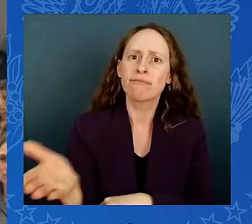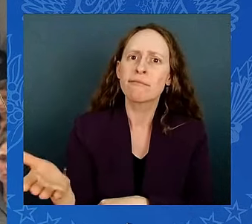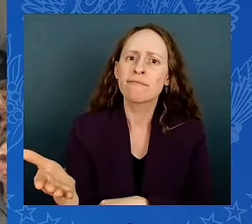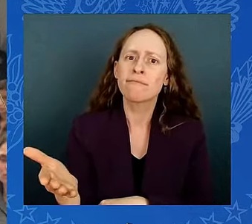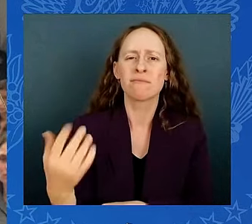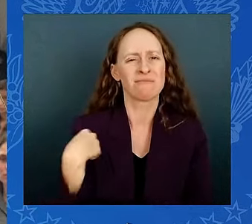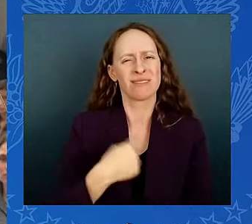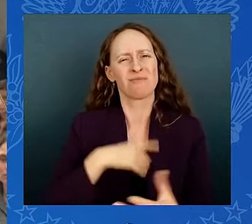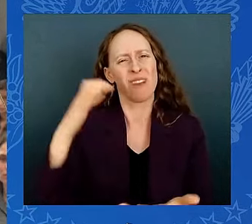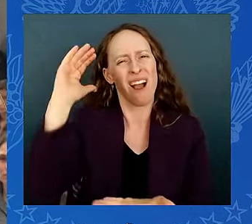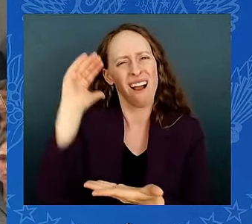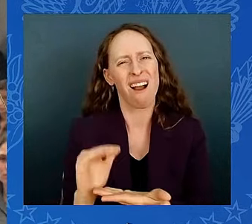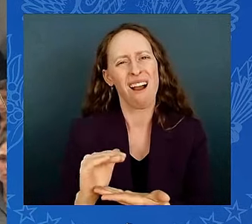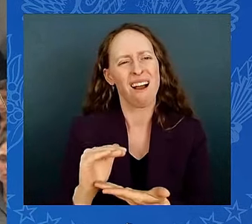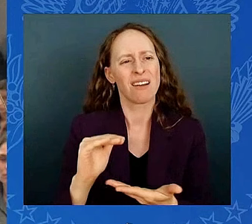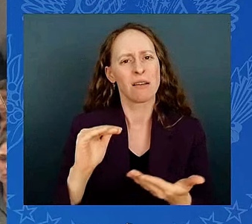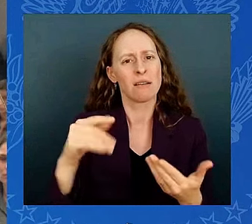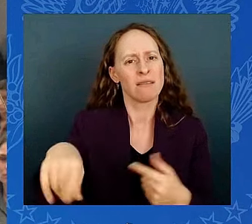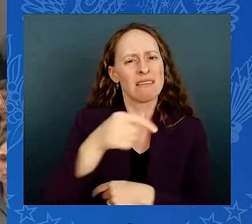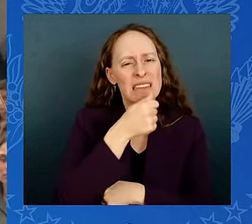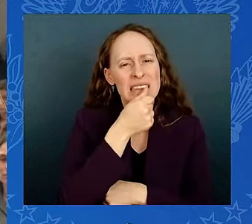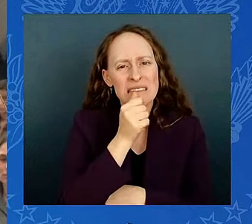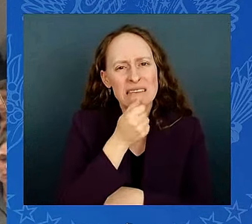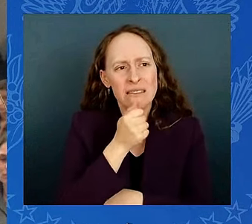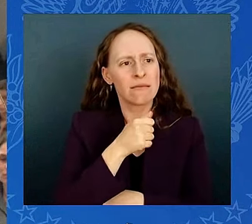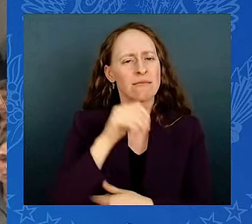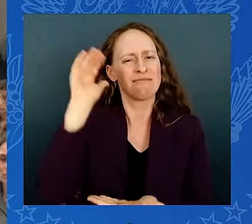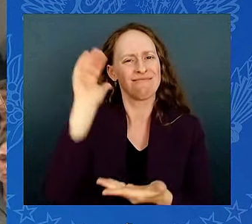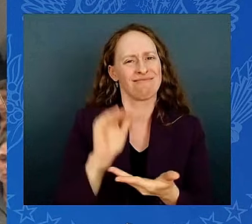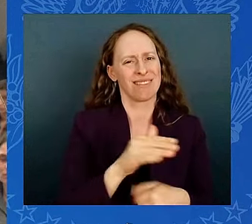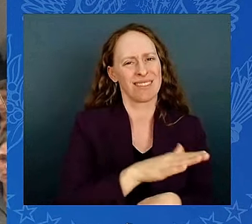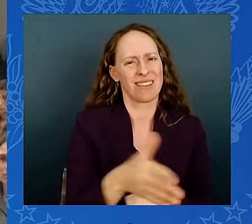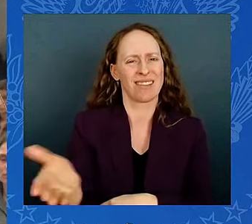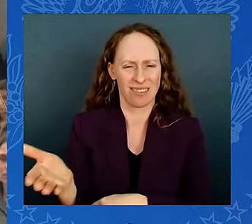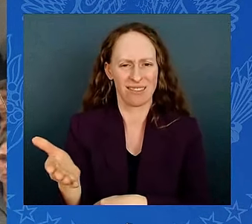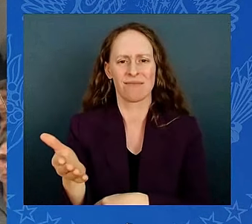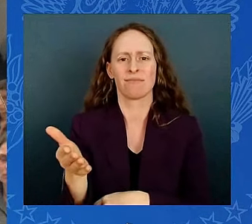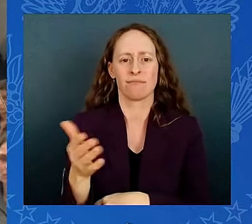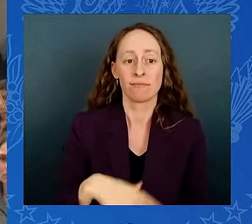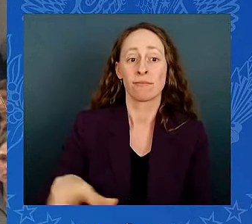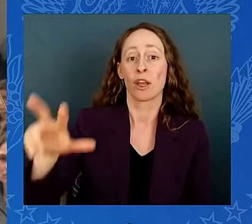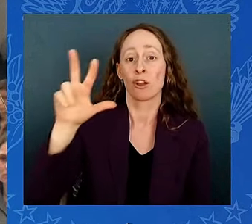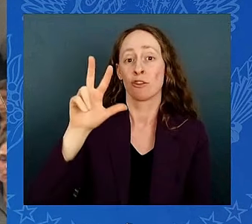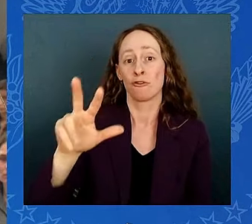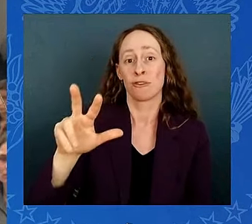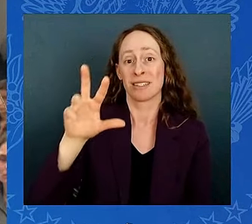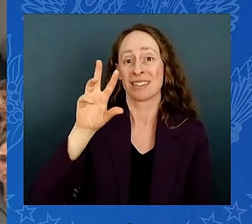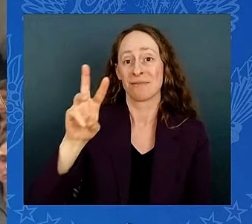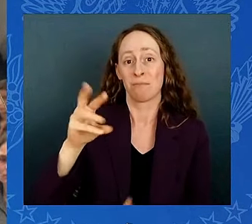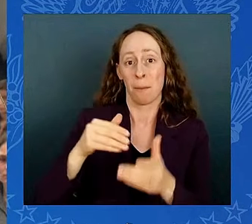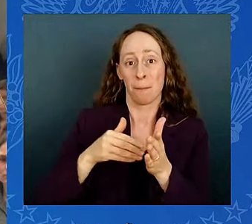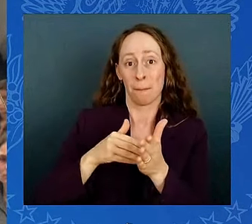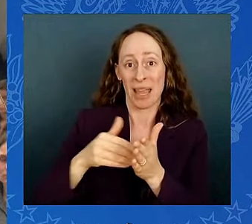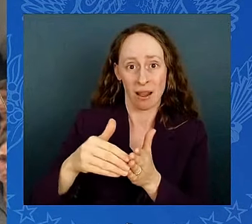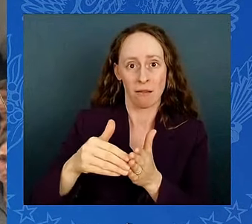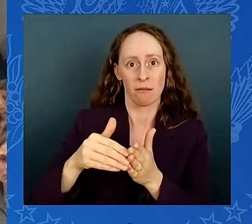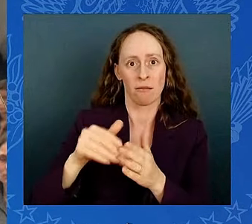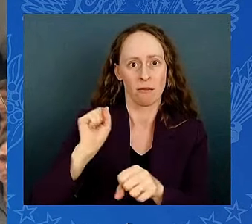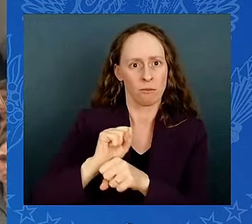36 million workers to whom it will apply. From farm workers to construction workers, postal workers,